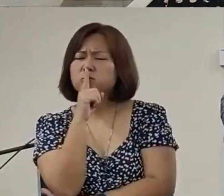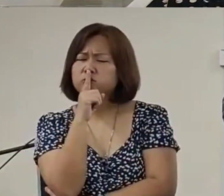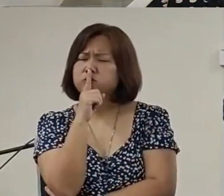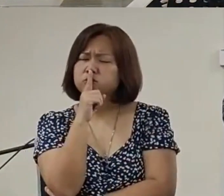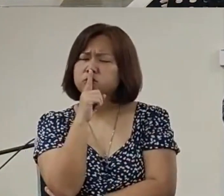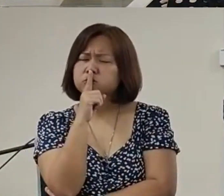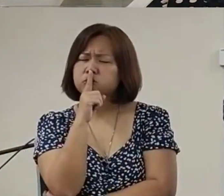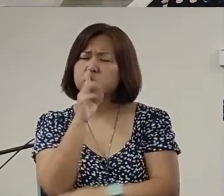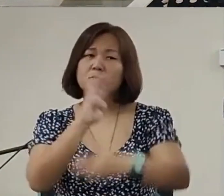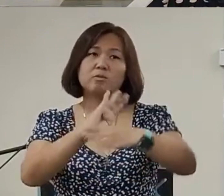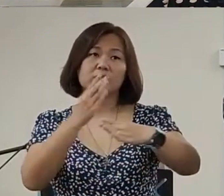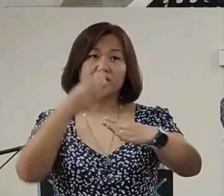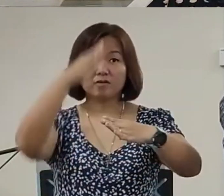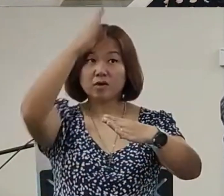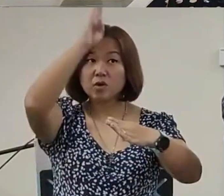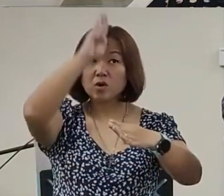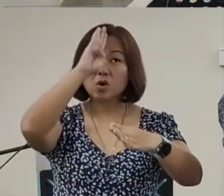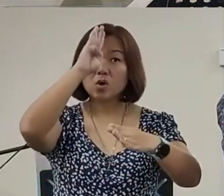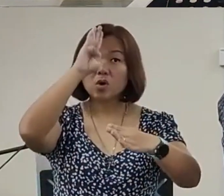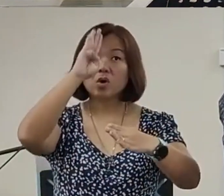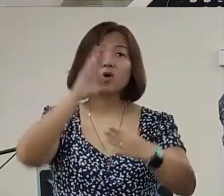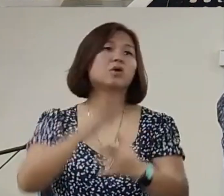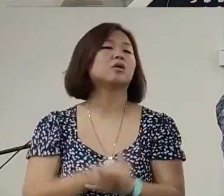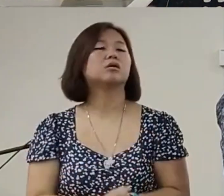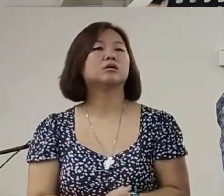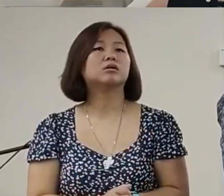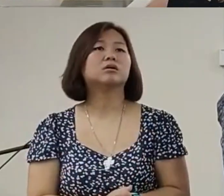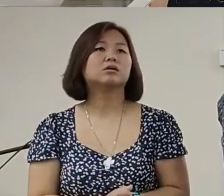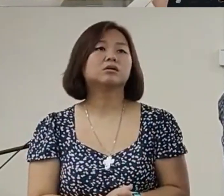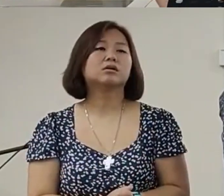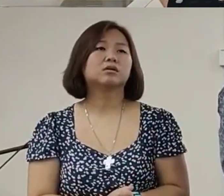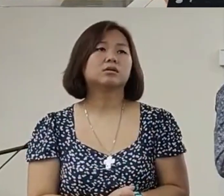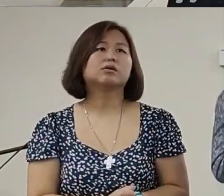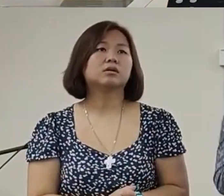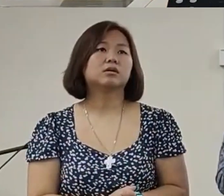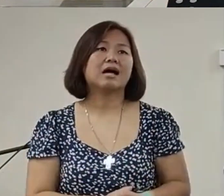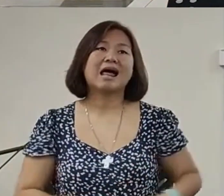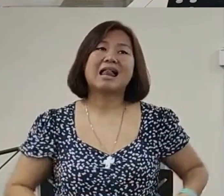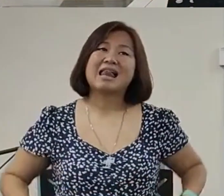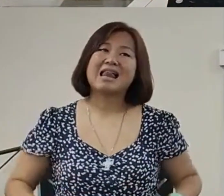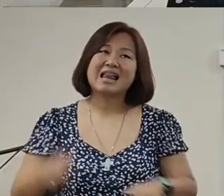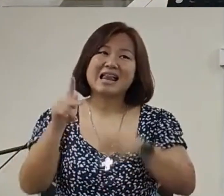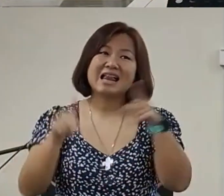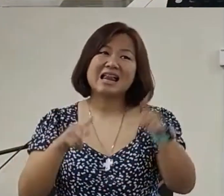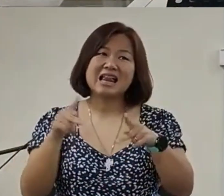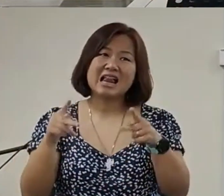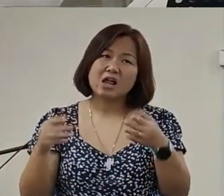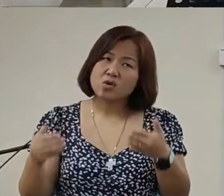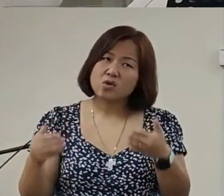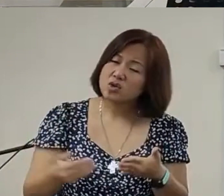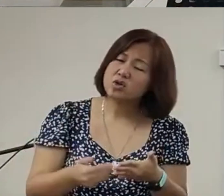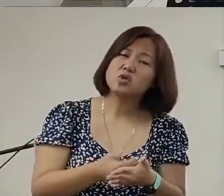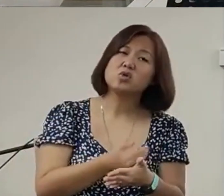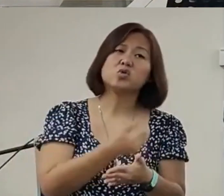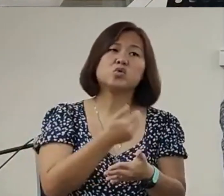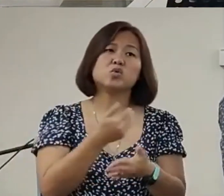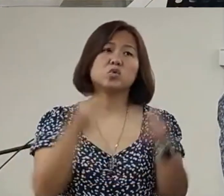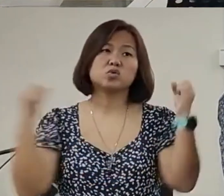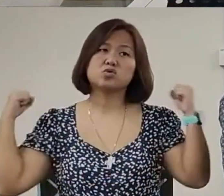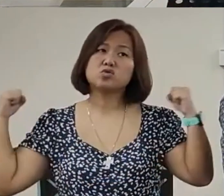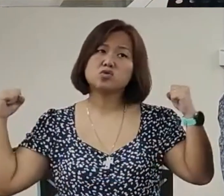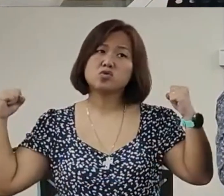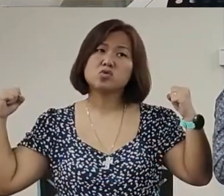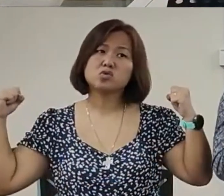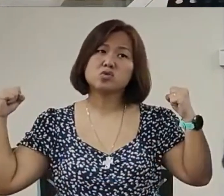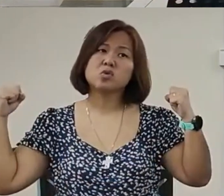Before GodOh non-believing nationsAnd let the peopleRickRRickRR